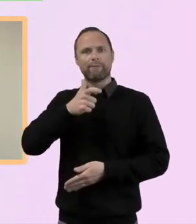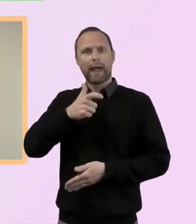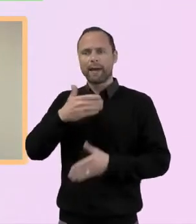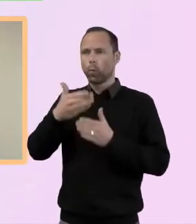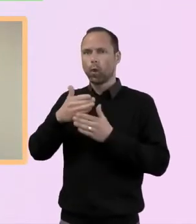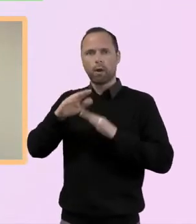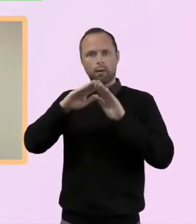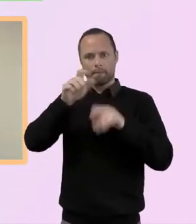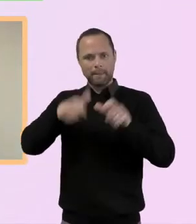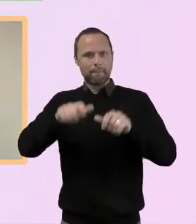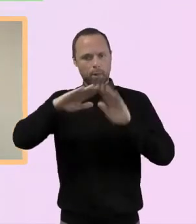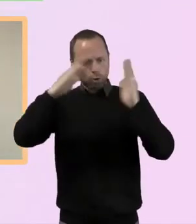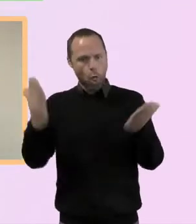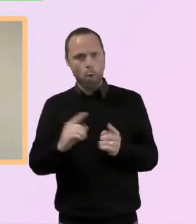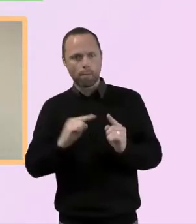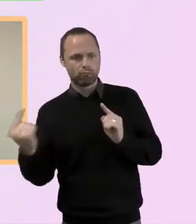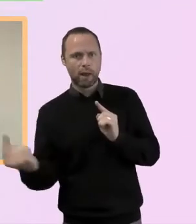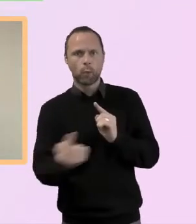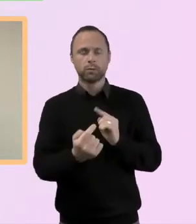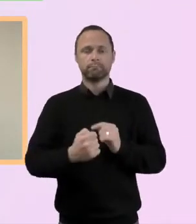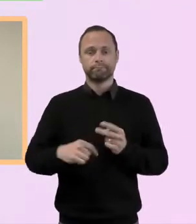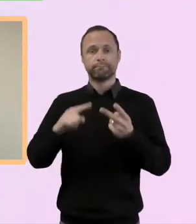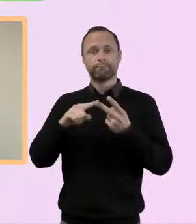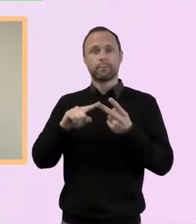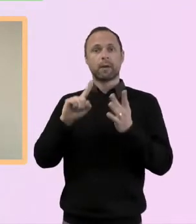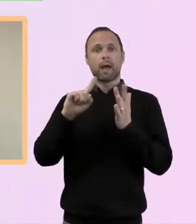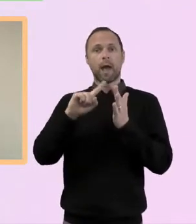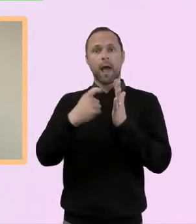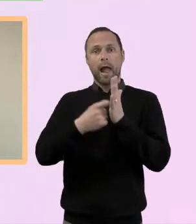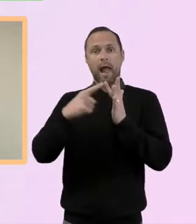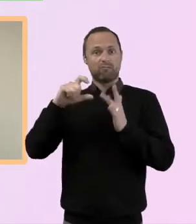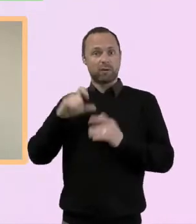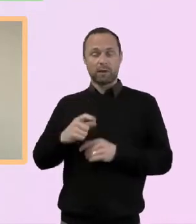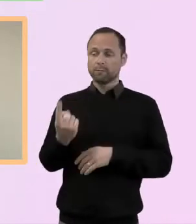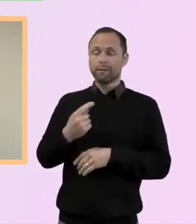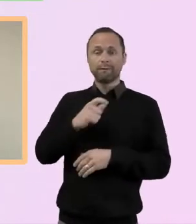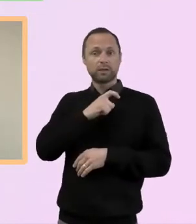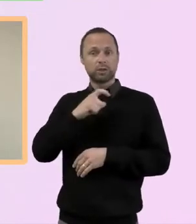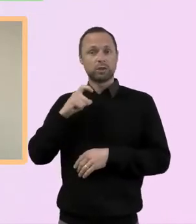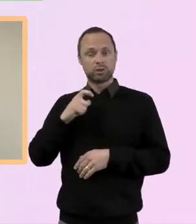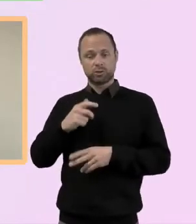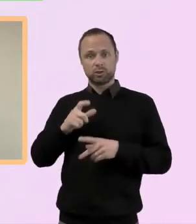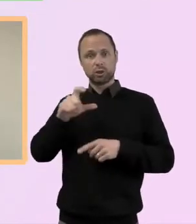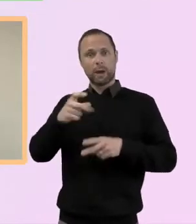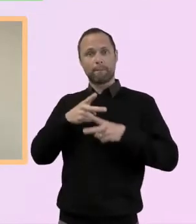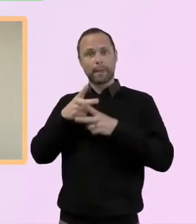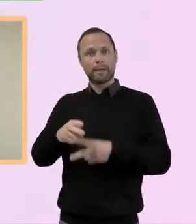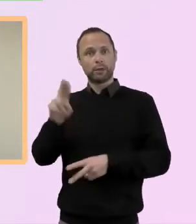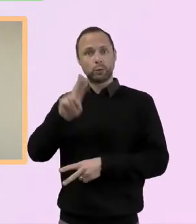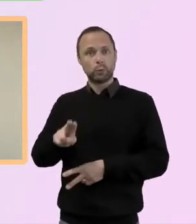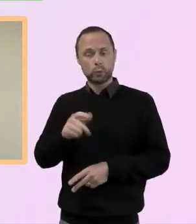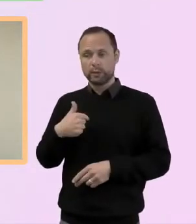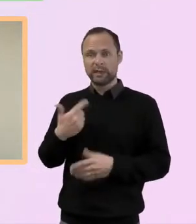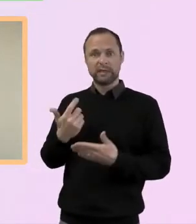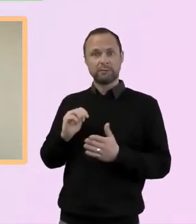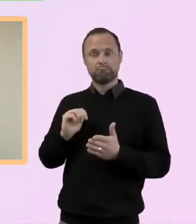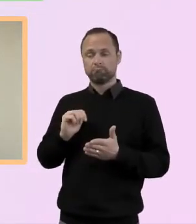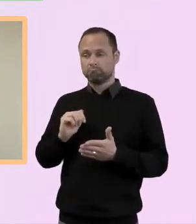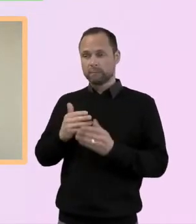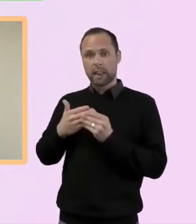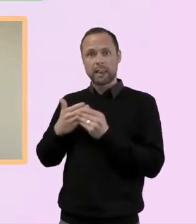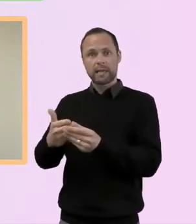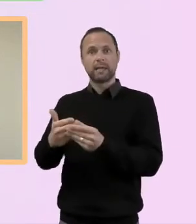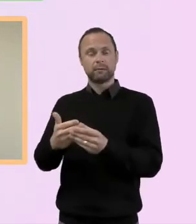the globe. One from Eric, who is a chaplain in a school, heads up a discipleship programme too, mainly with